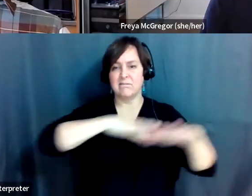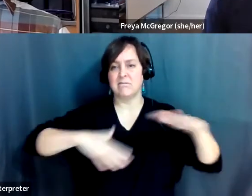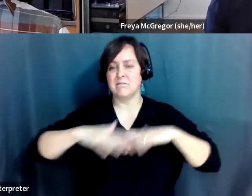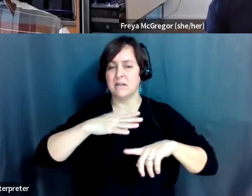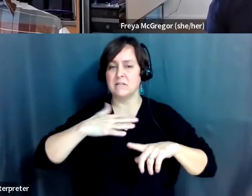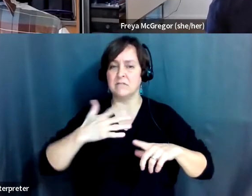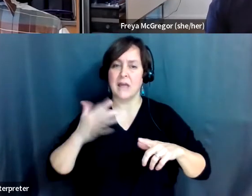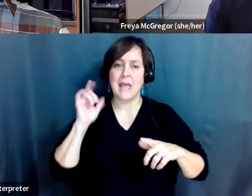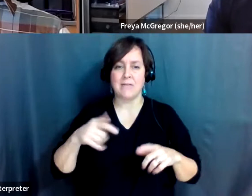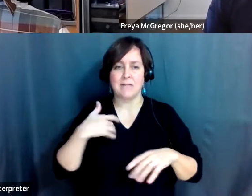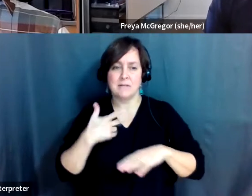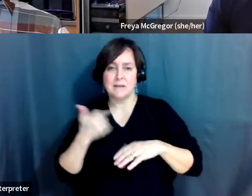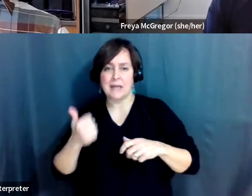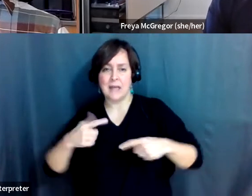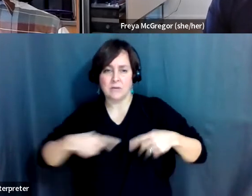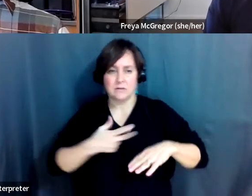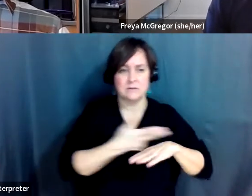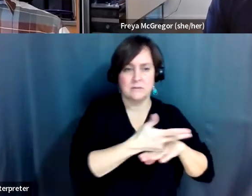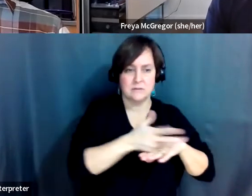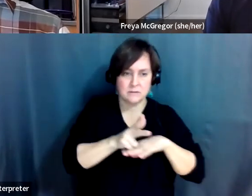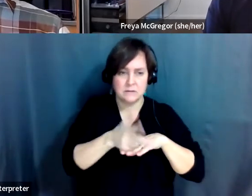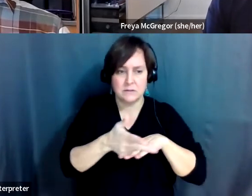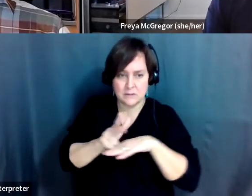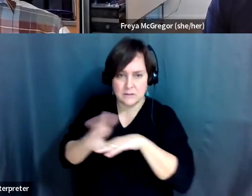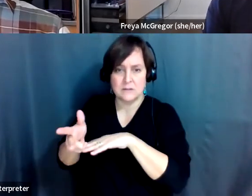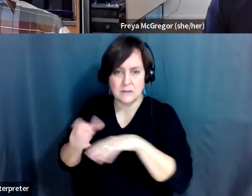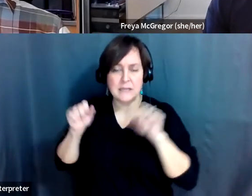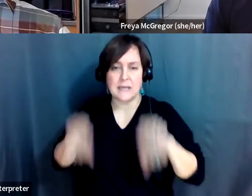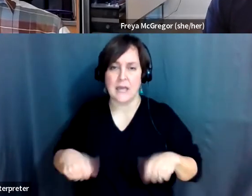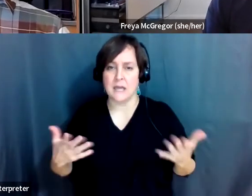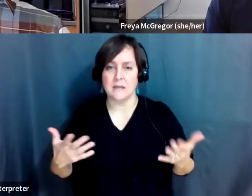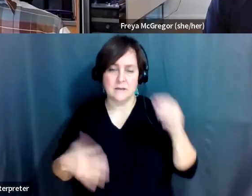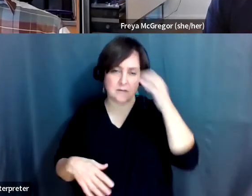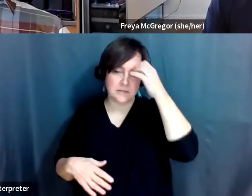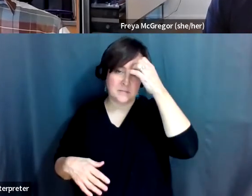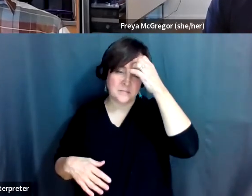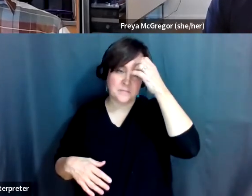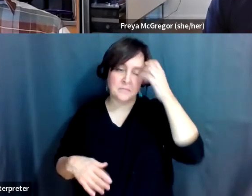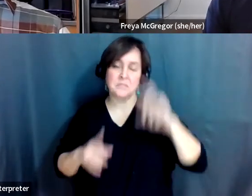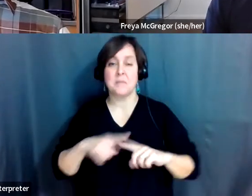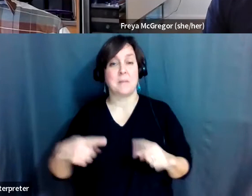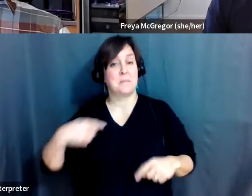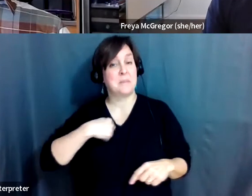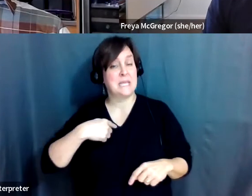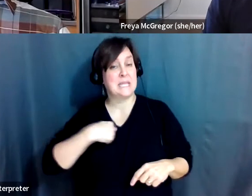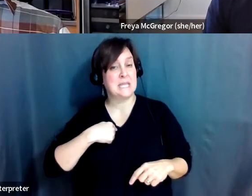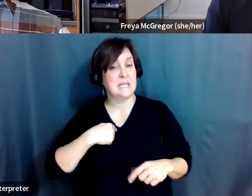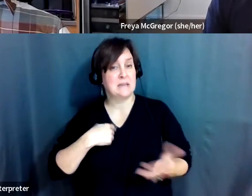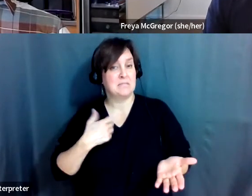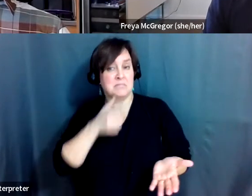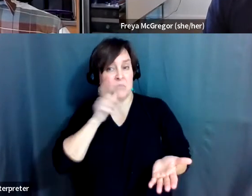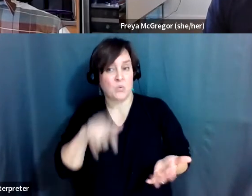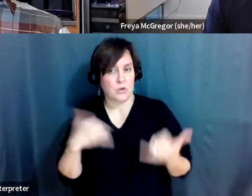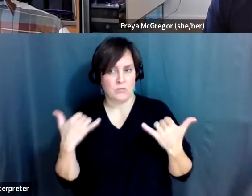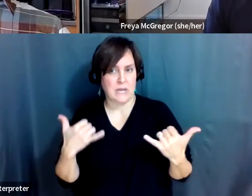would have to have a vehicle to get it in and get it back out. So I have the luxury that right now I don't need to